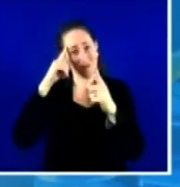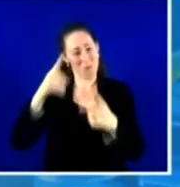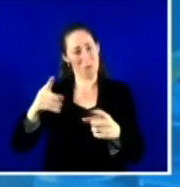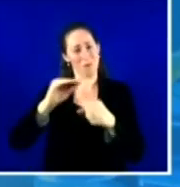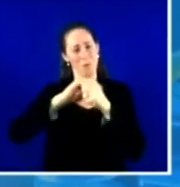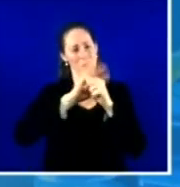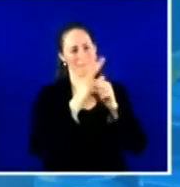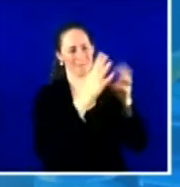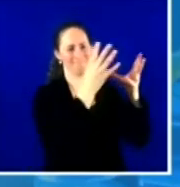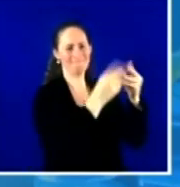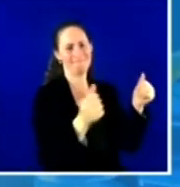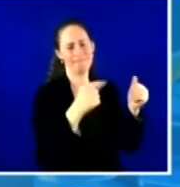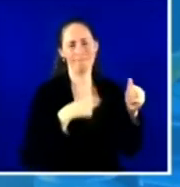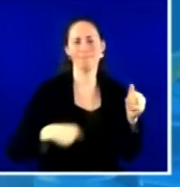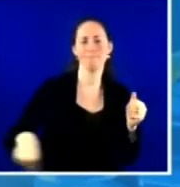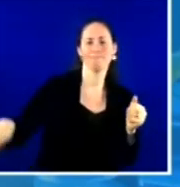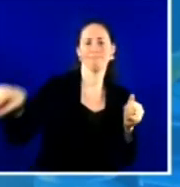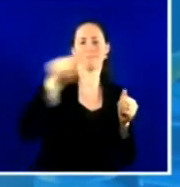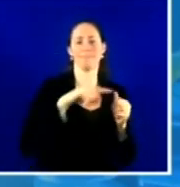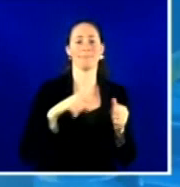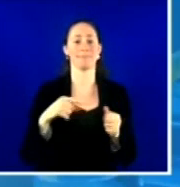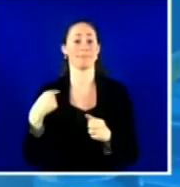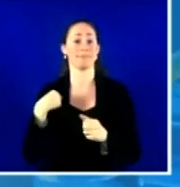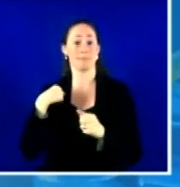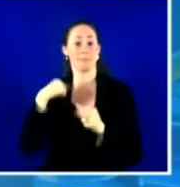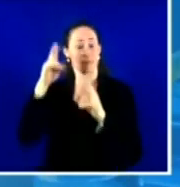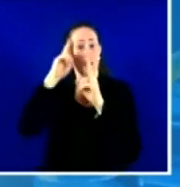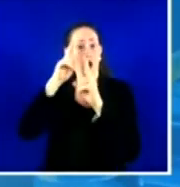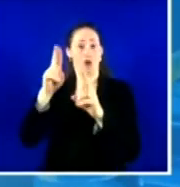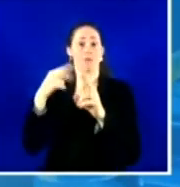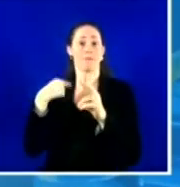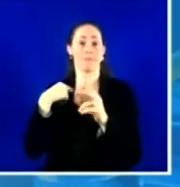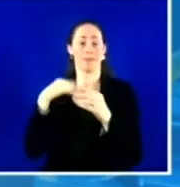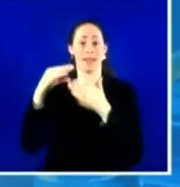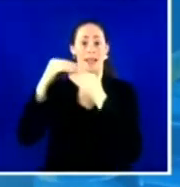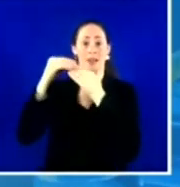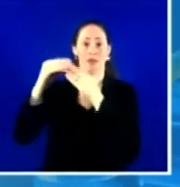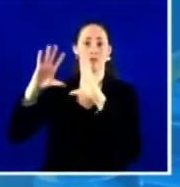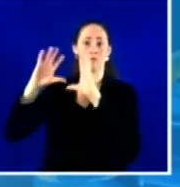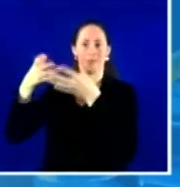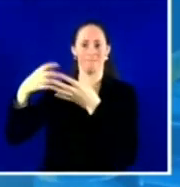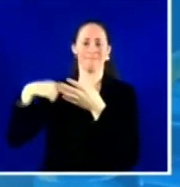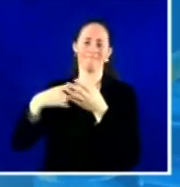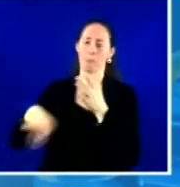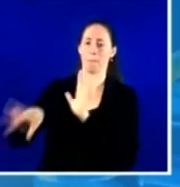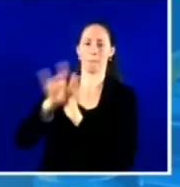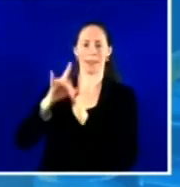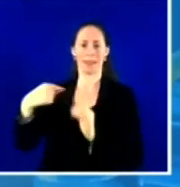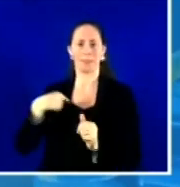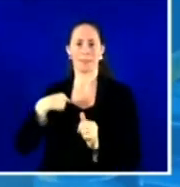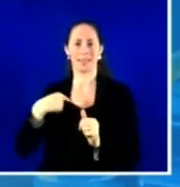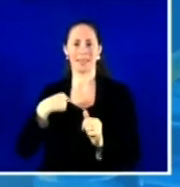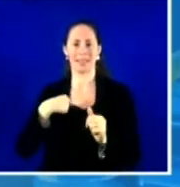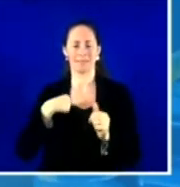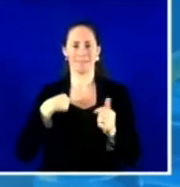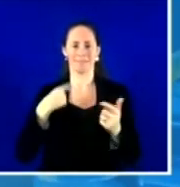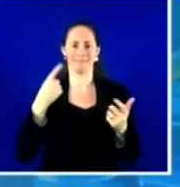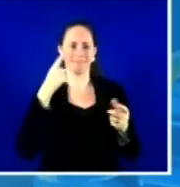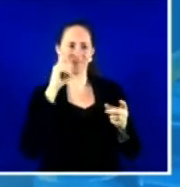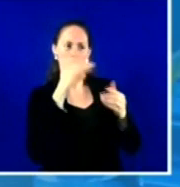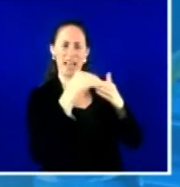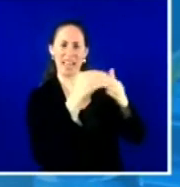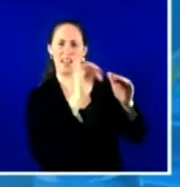executive leadership at the Birmingham VA chose me to lead our efforts there, local efforts. Our VA serves a diverse